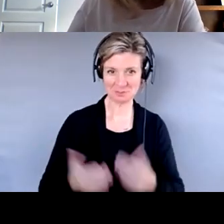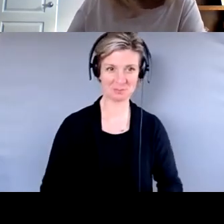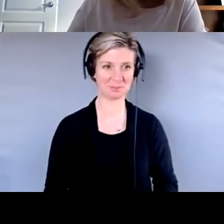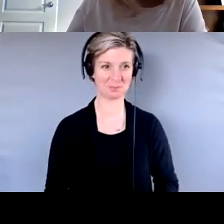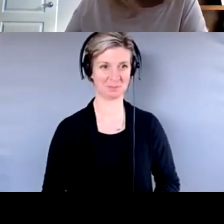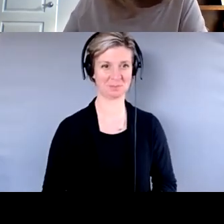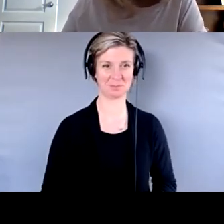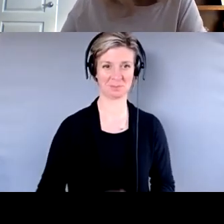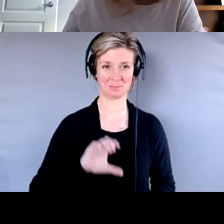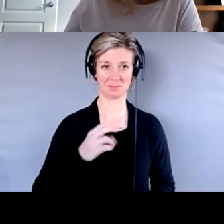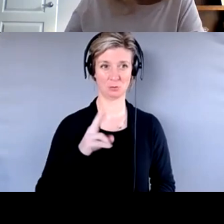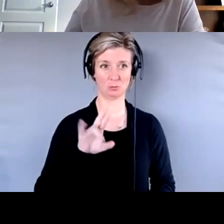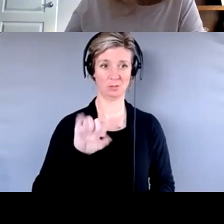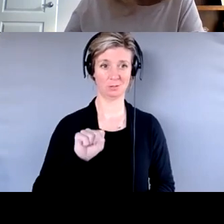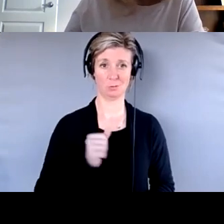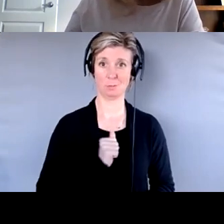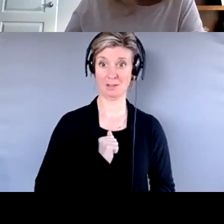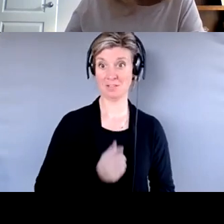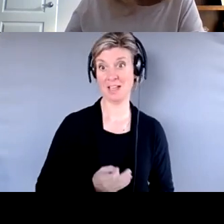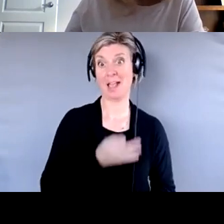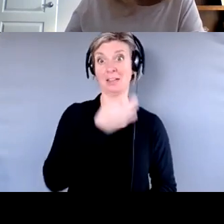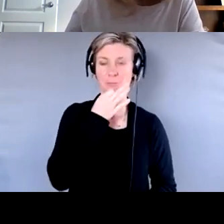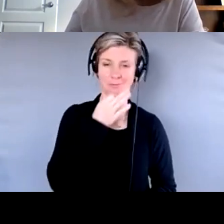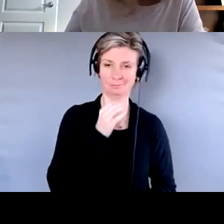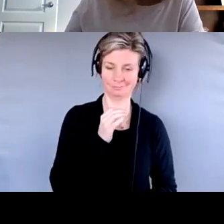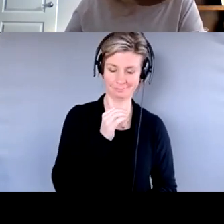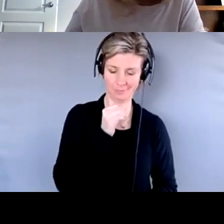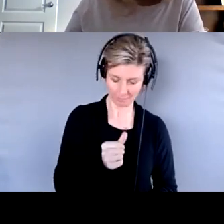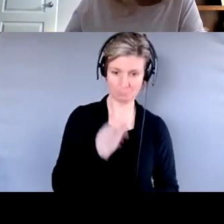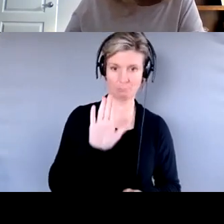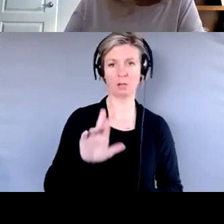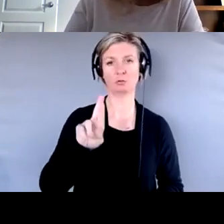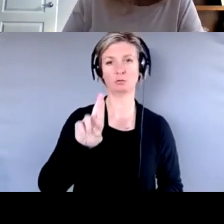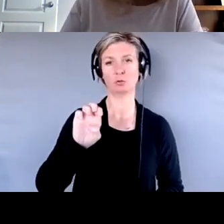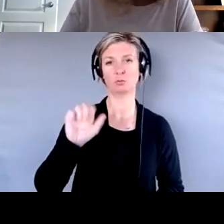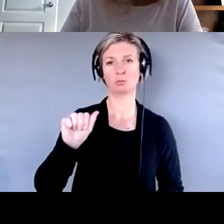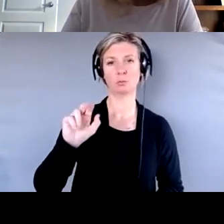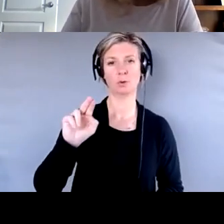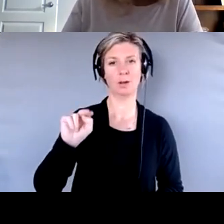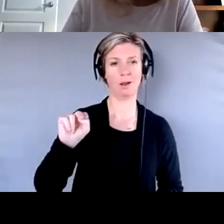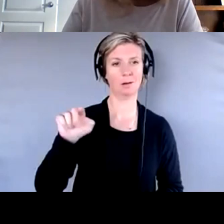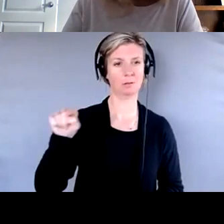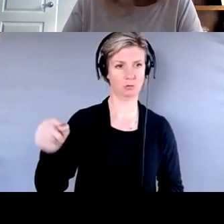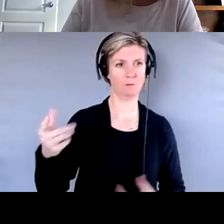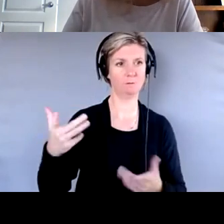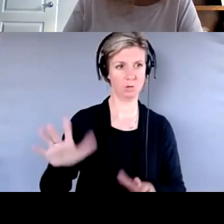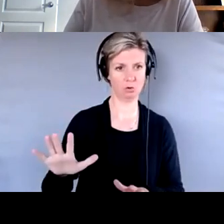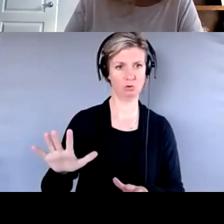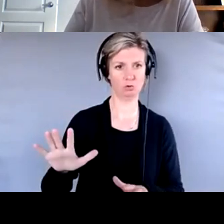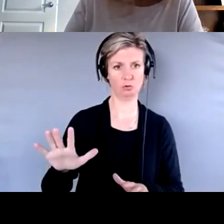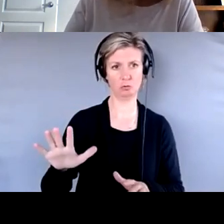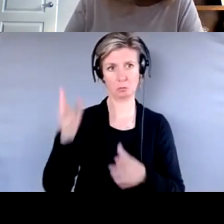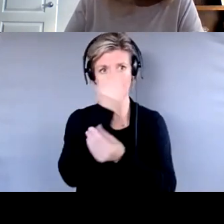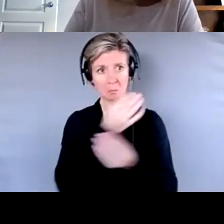I'm, I'm no expert, but I'm going to say, you know what, you know, Reanne shared, um, several seniors organizations that